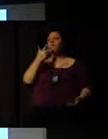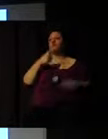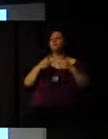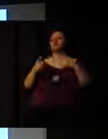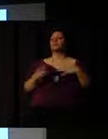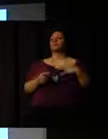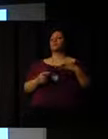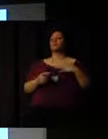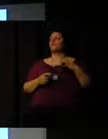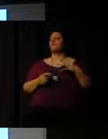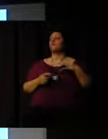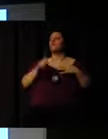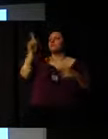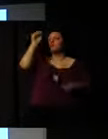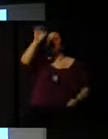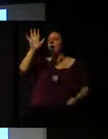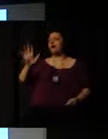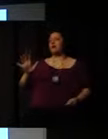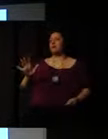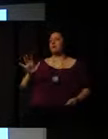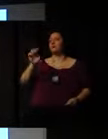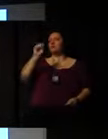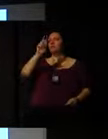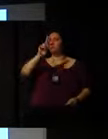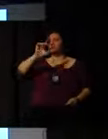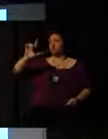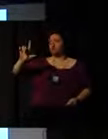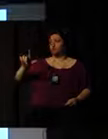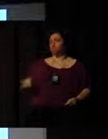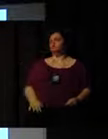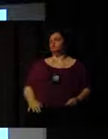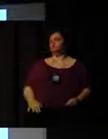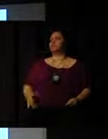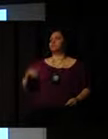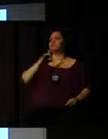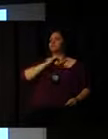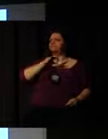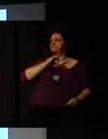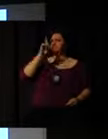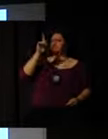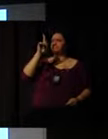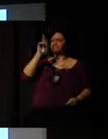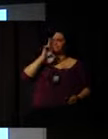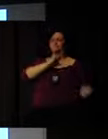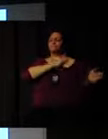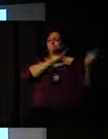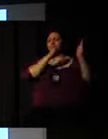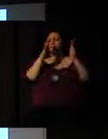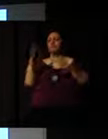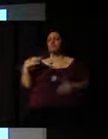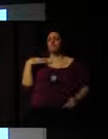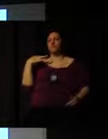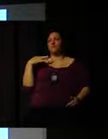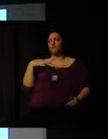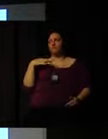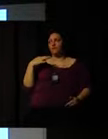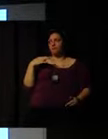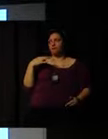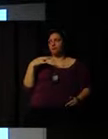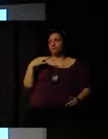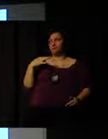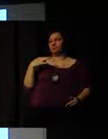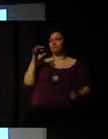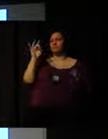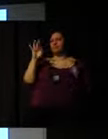South Africa has a history of volunteerism, especially during the apartheid era. A lot of organizations were really started